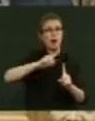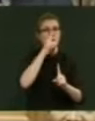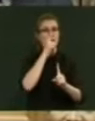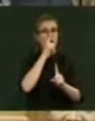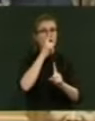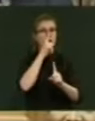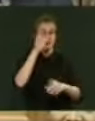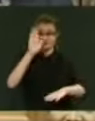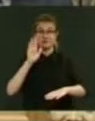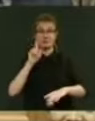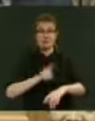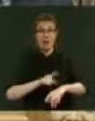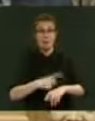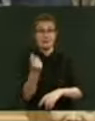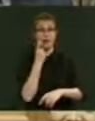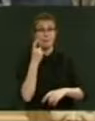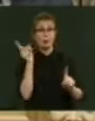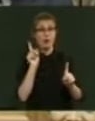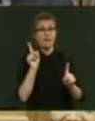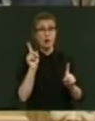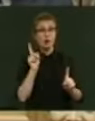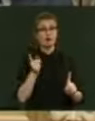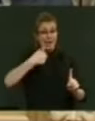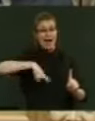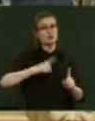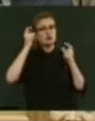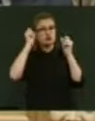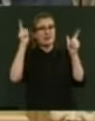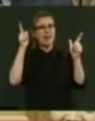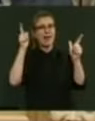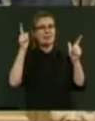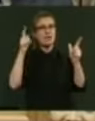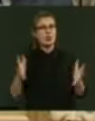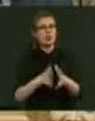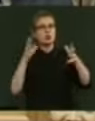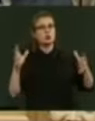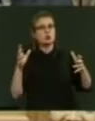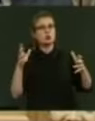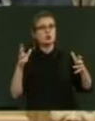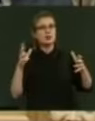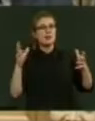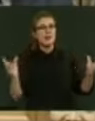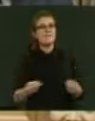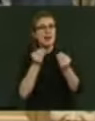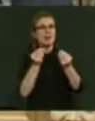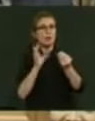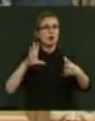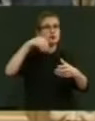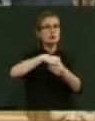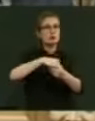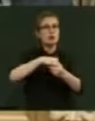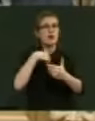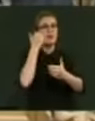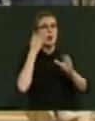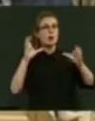realise, sir, the huge, invaluable contribution of the Māori, of the mighty Māori Party in this house.